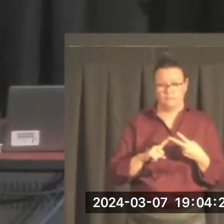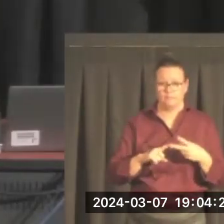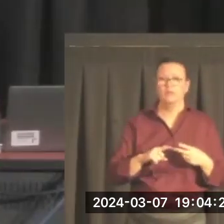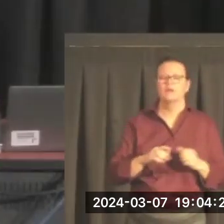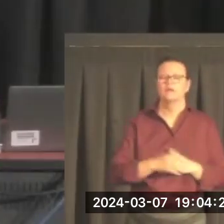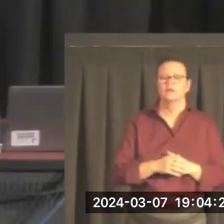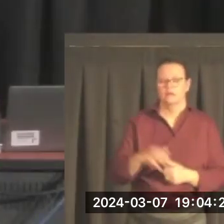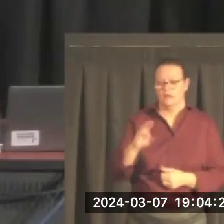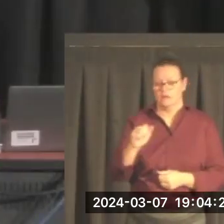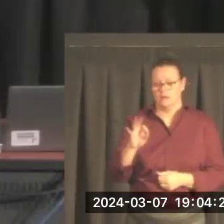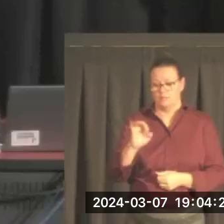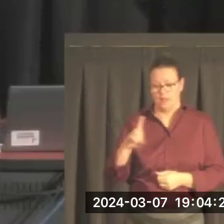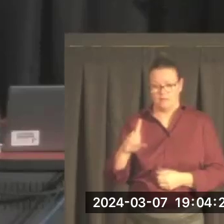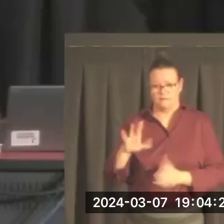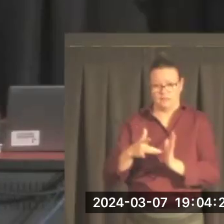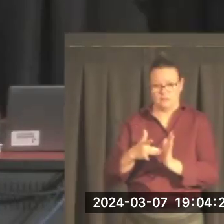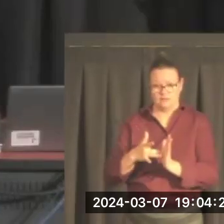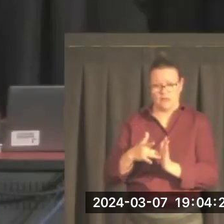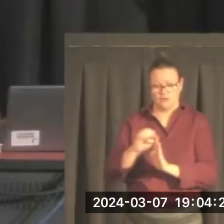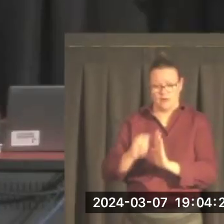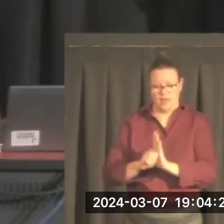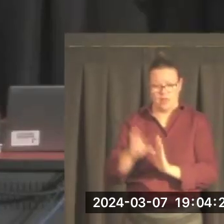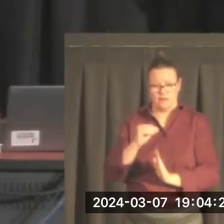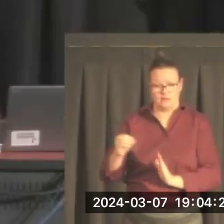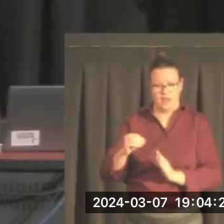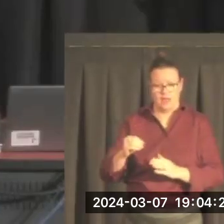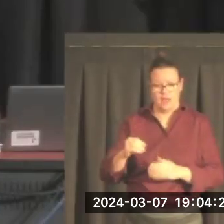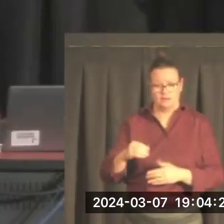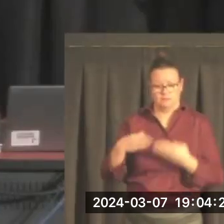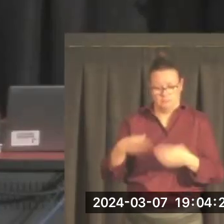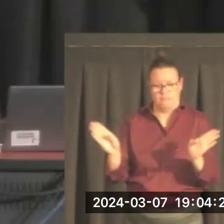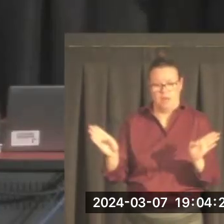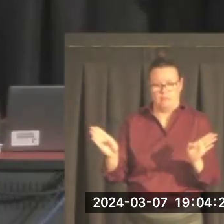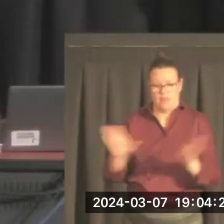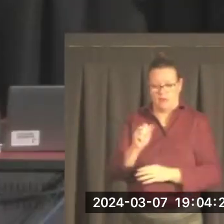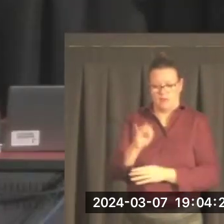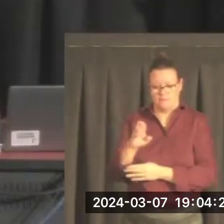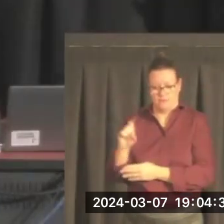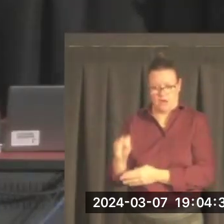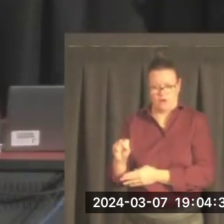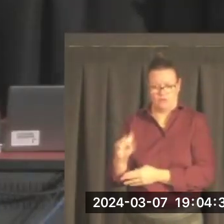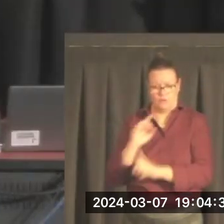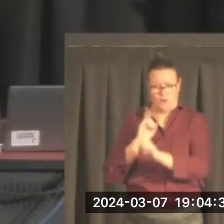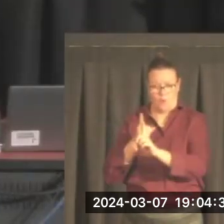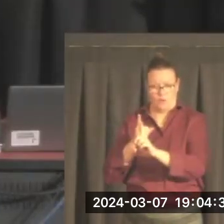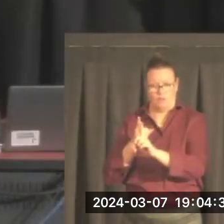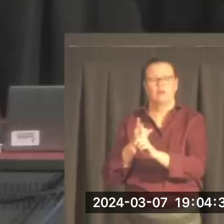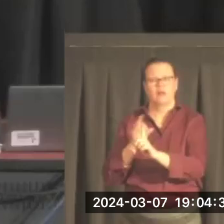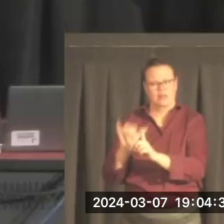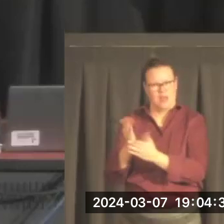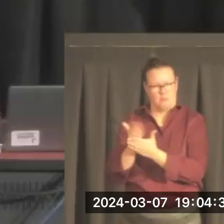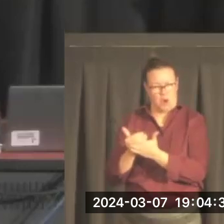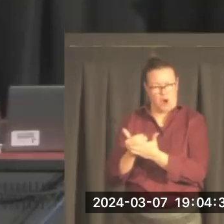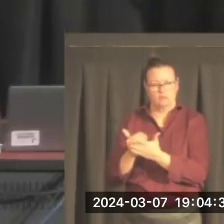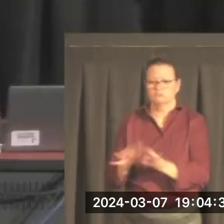Mansfield Center's ethics and public affairs mission. It was this piece of the Mansfield legacy that was